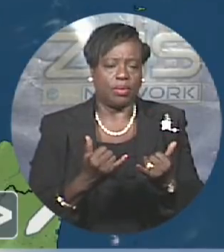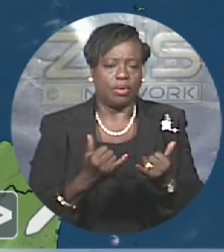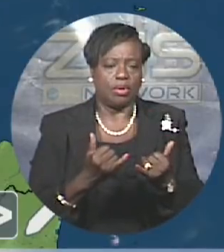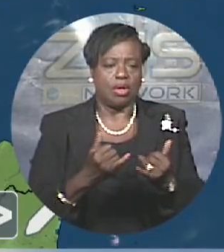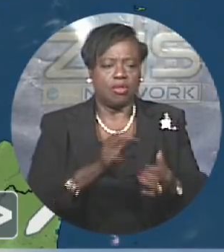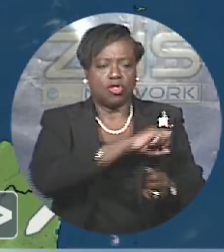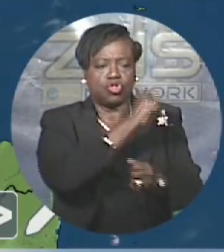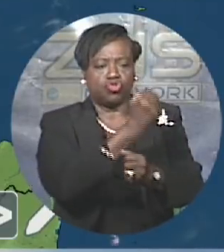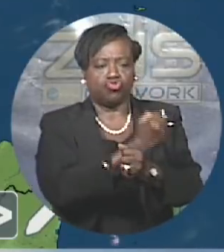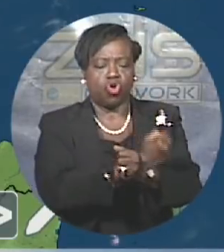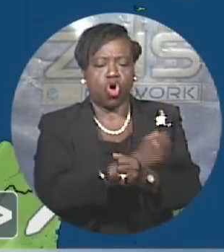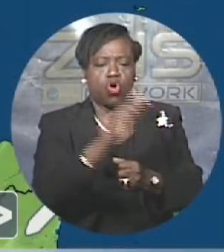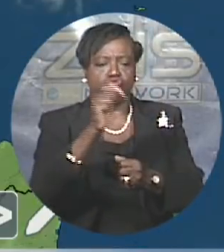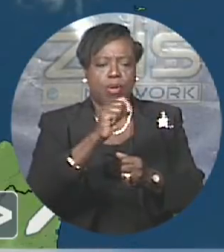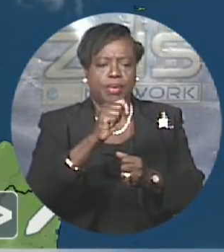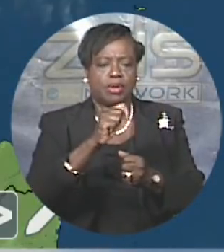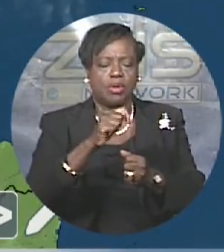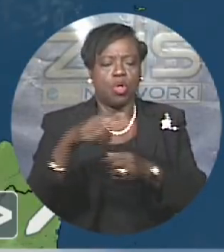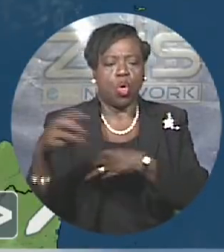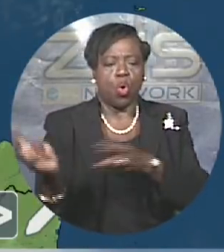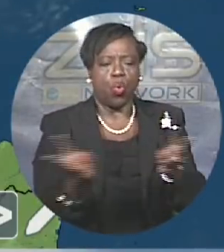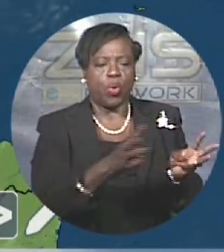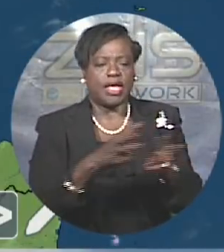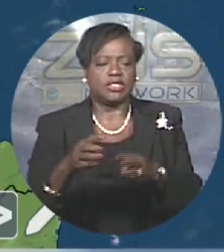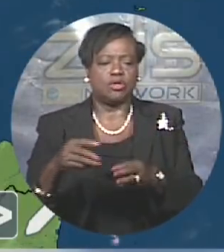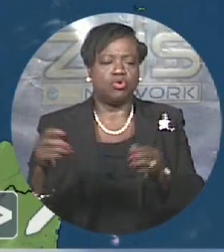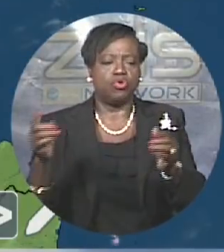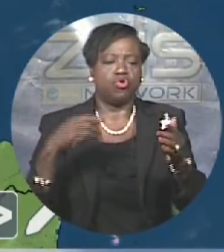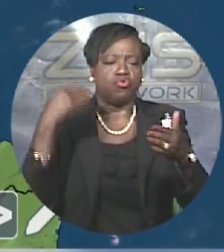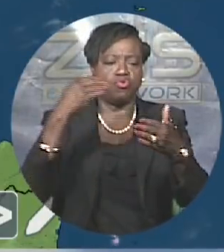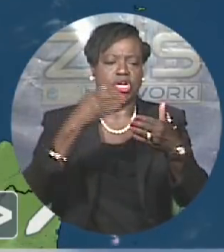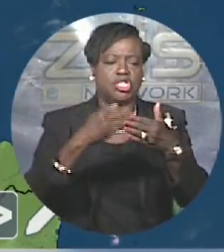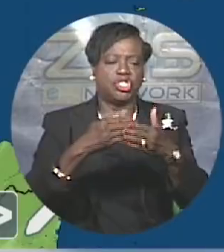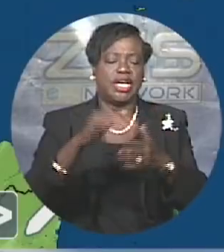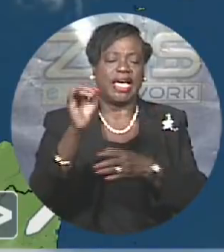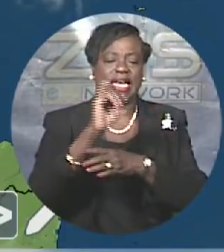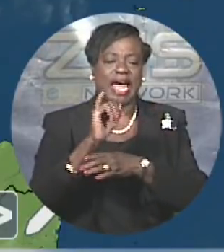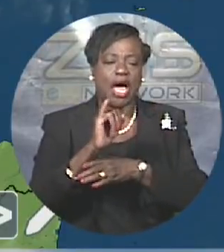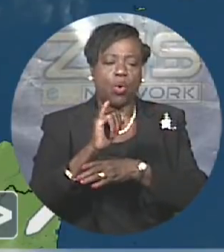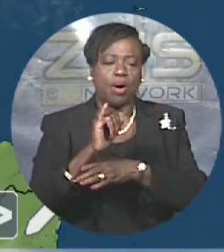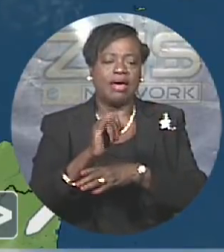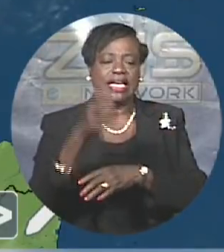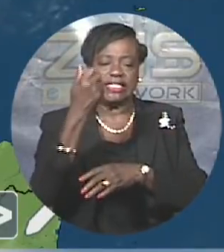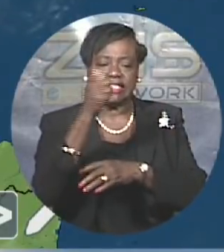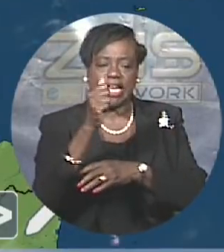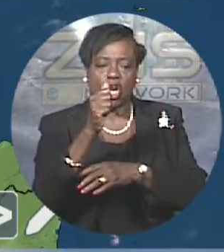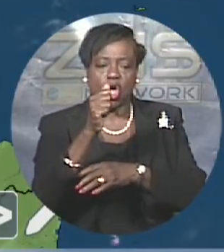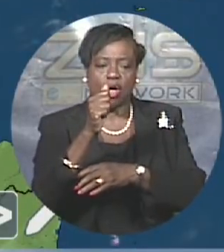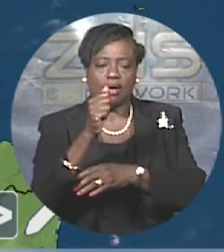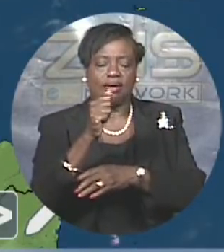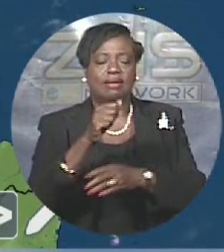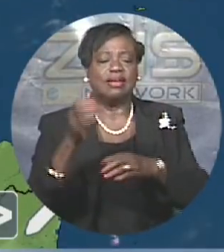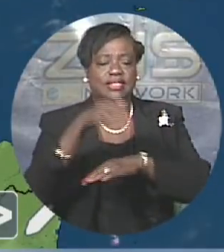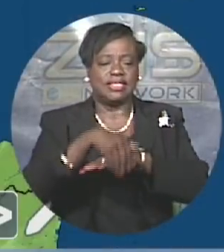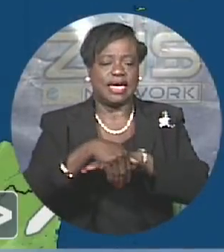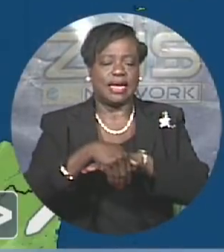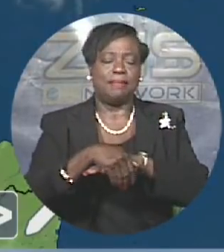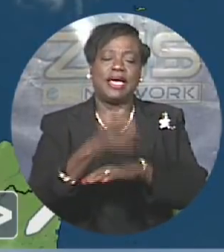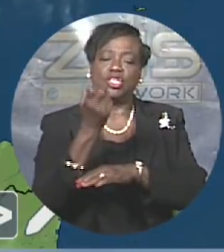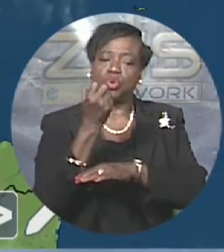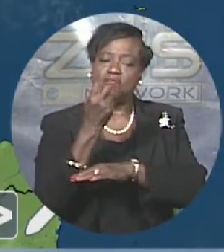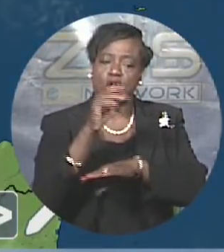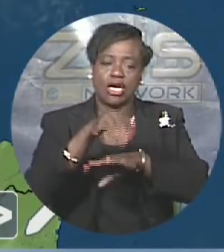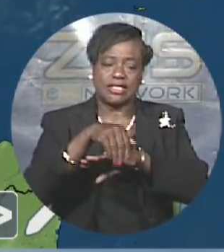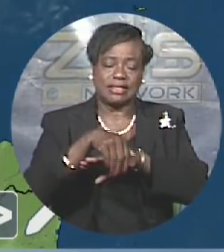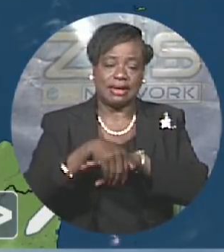strong tropical force winds will reach the island of Inagua sometime around 10 o'clock tonight, and by midnight, hurricane force winds will be moving